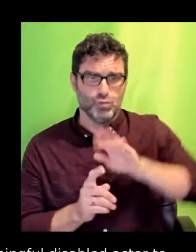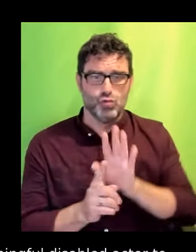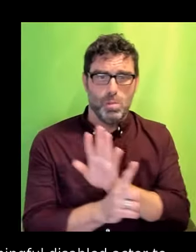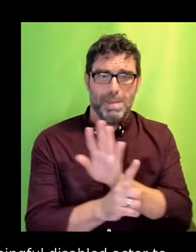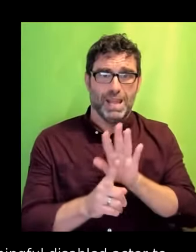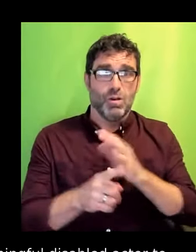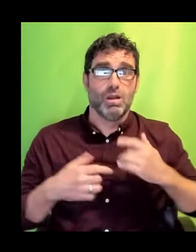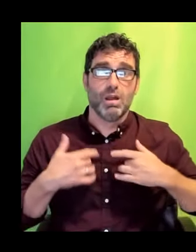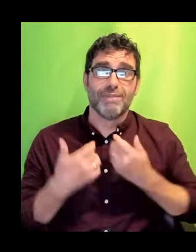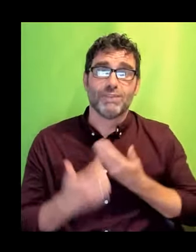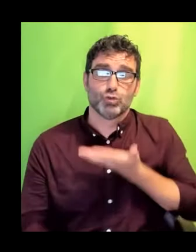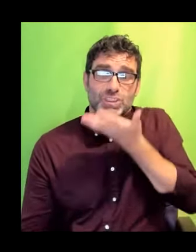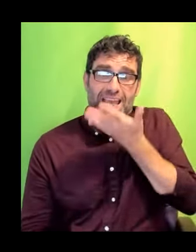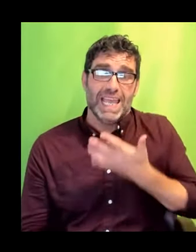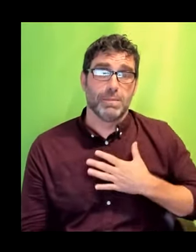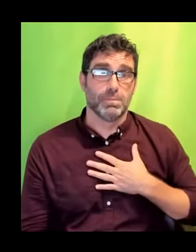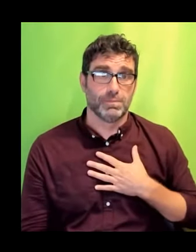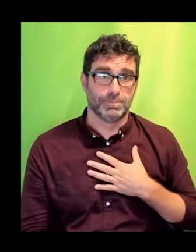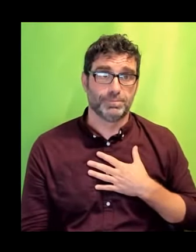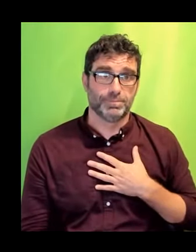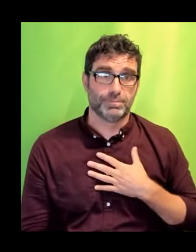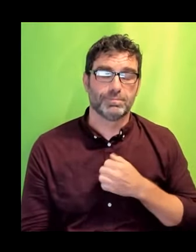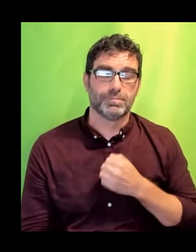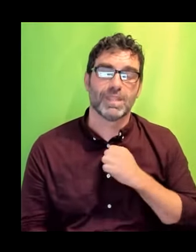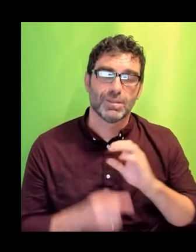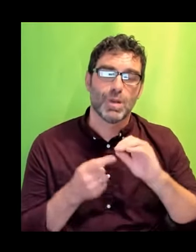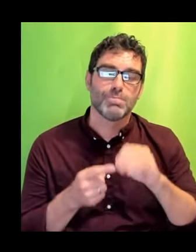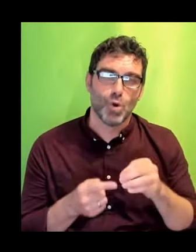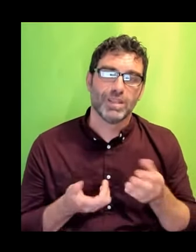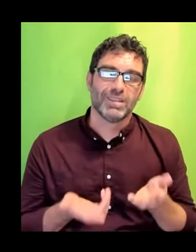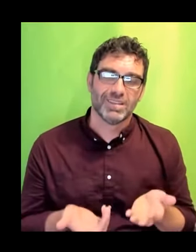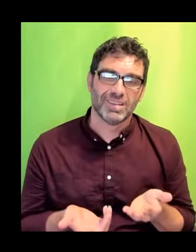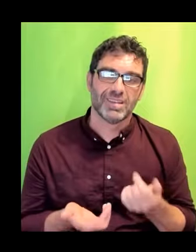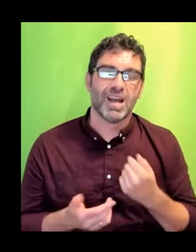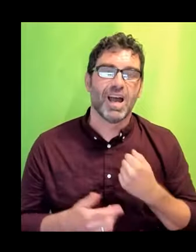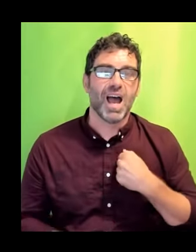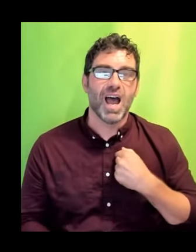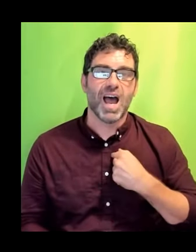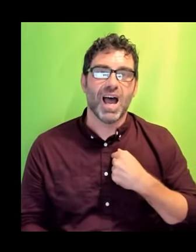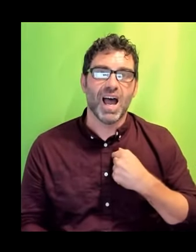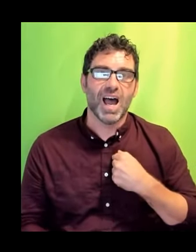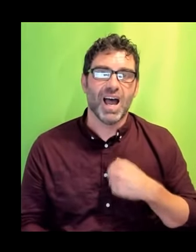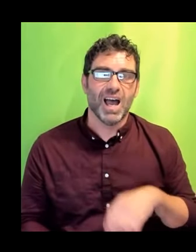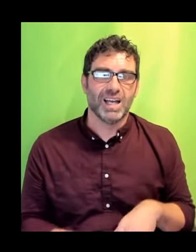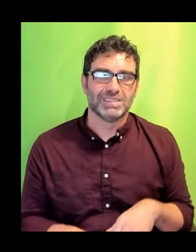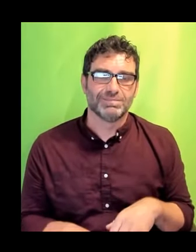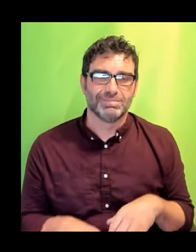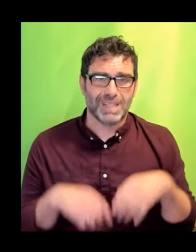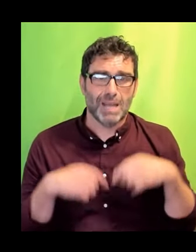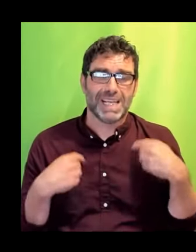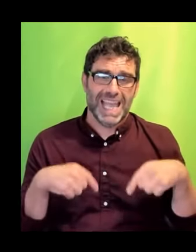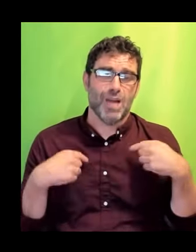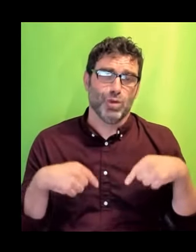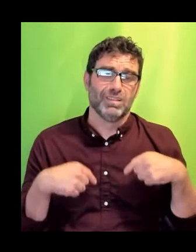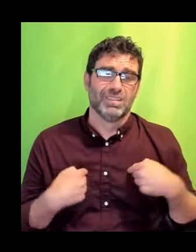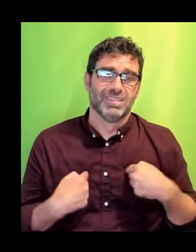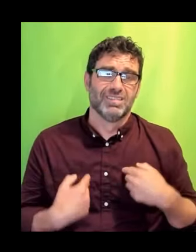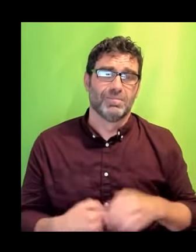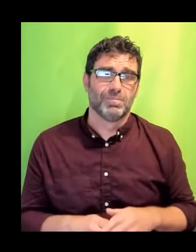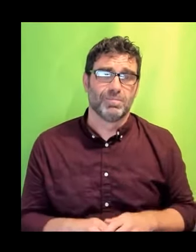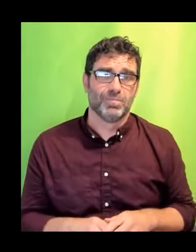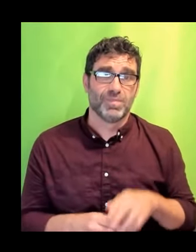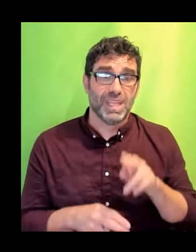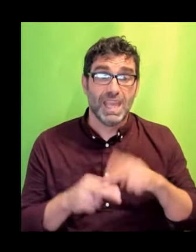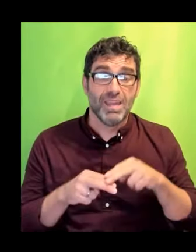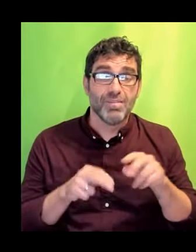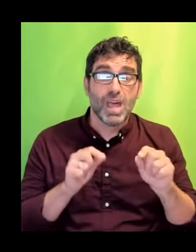And that's my point. I'm a coward. If they were picking sides for war, however just the cause, I'd be the one at the back pointing out that my knees